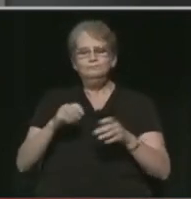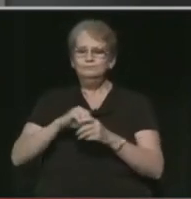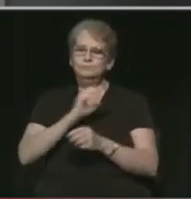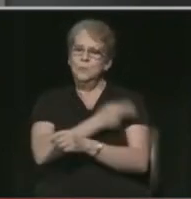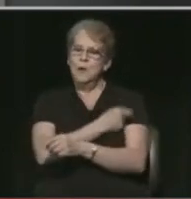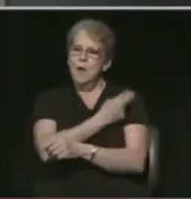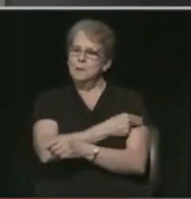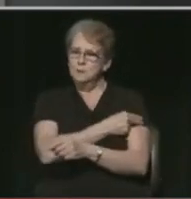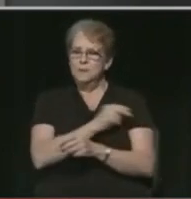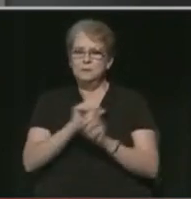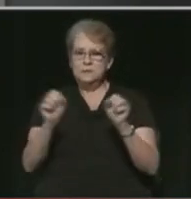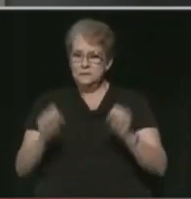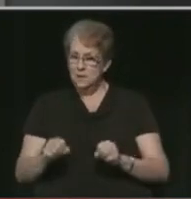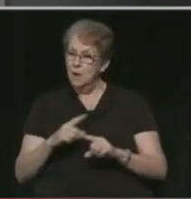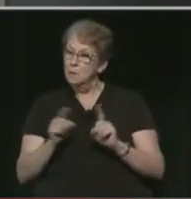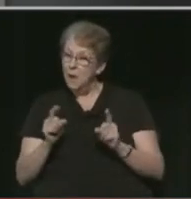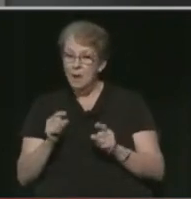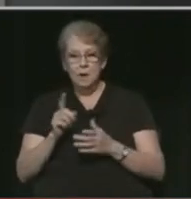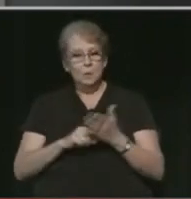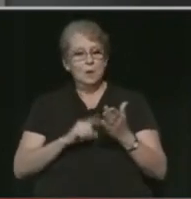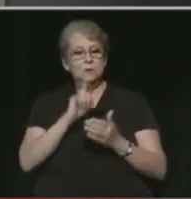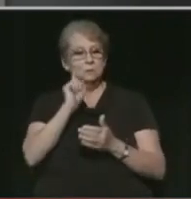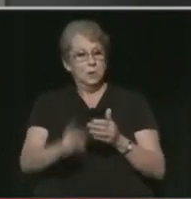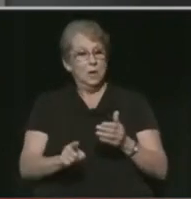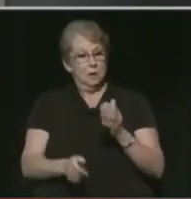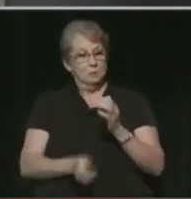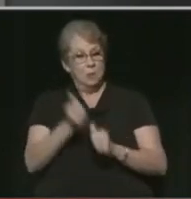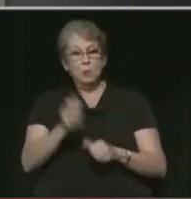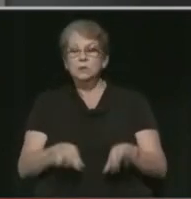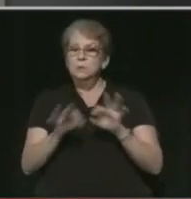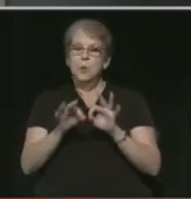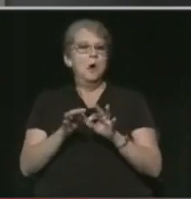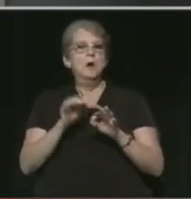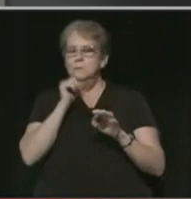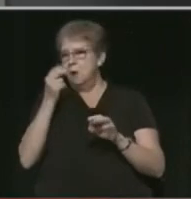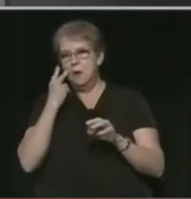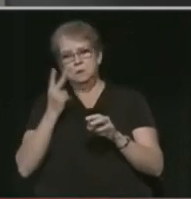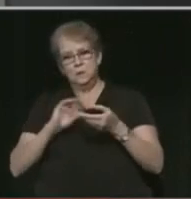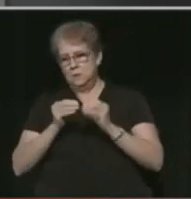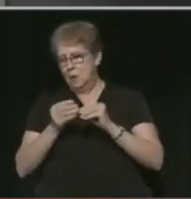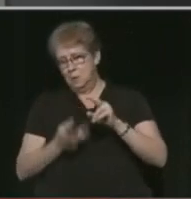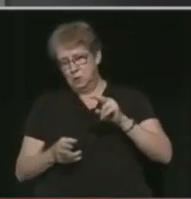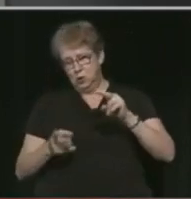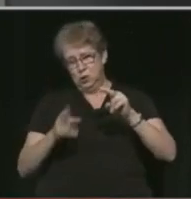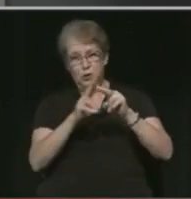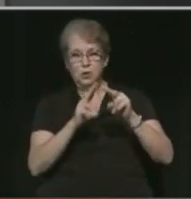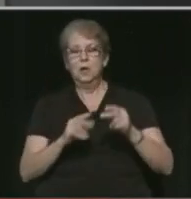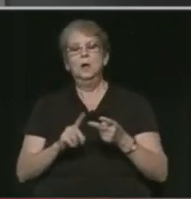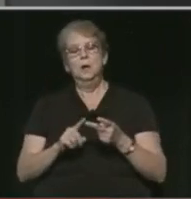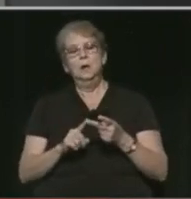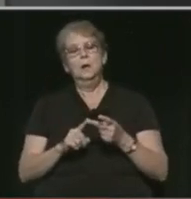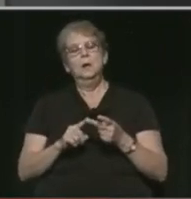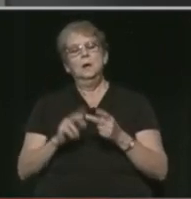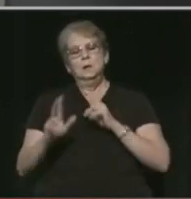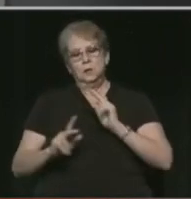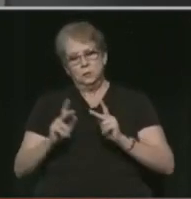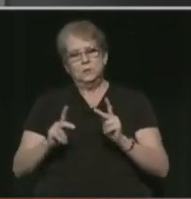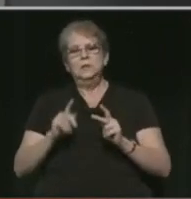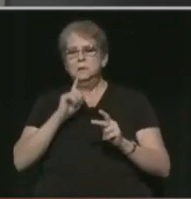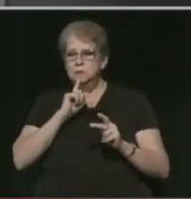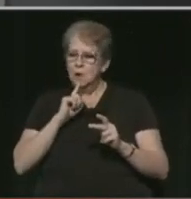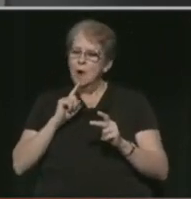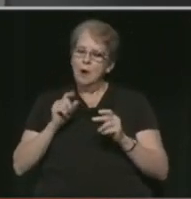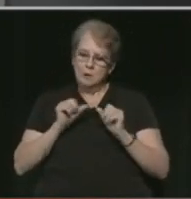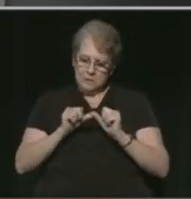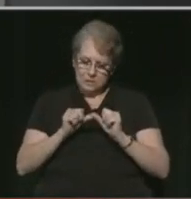hospital system. But what's most important, we don't get that spike, and we need the citizens' continued effort to